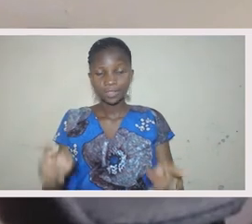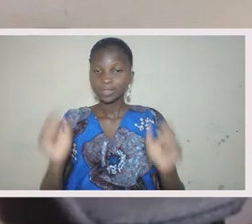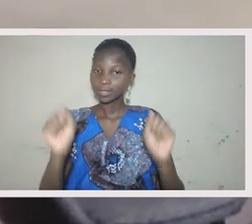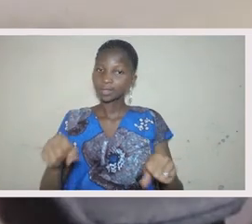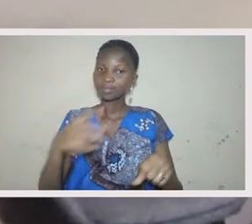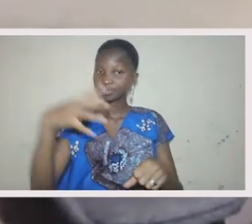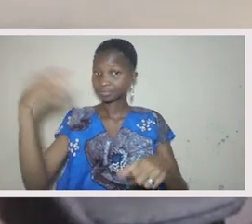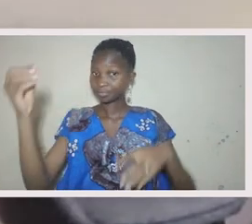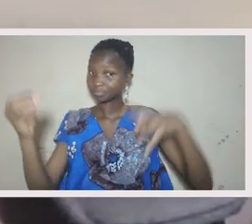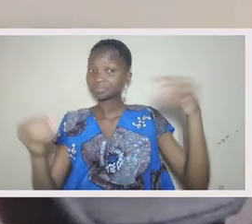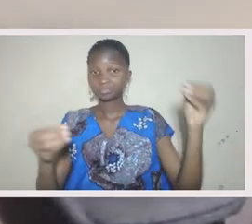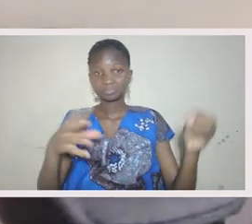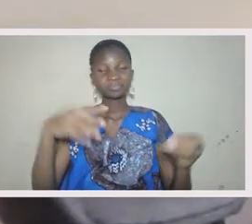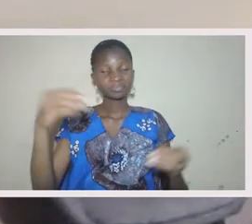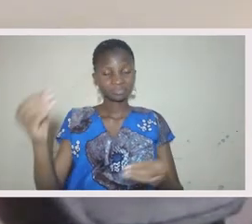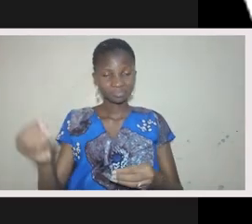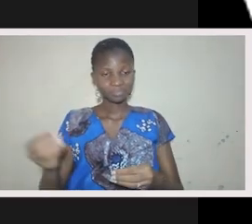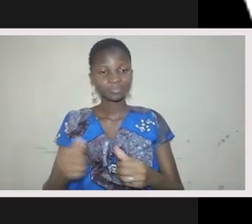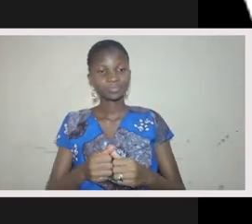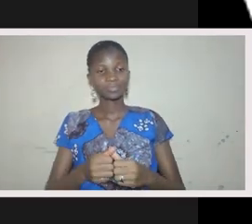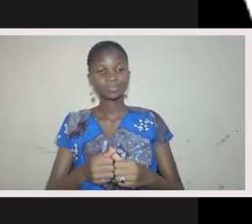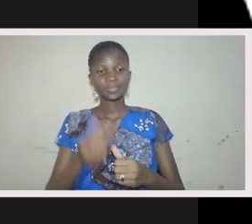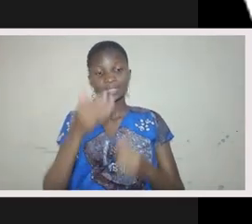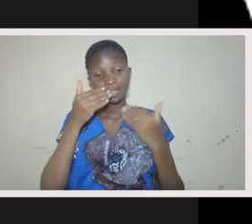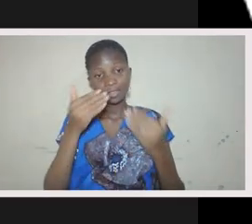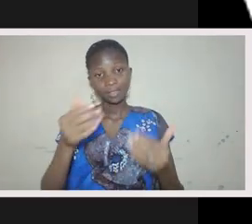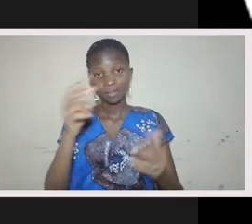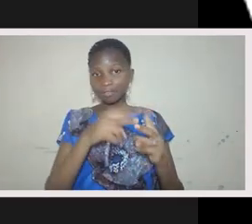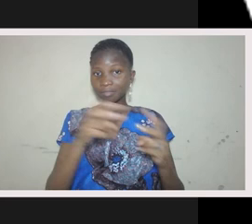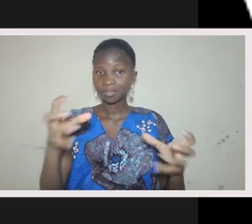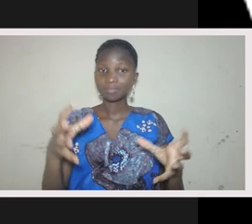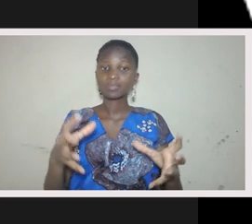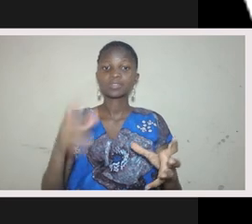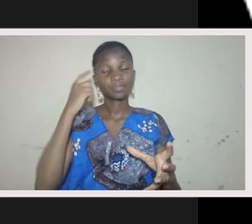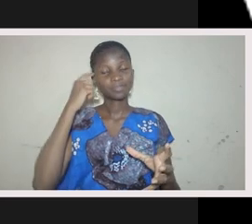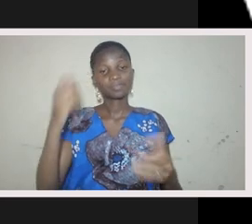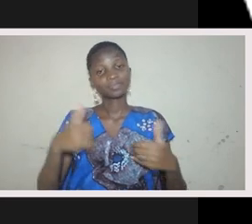own pace, no rush. Thank you very much for having me. Yes.